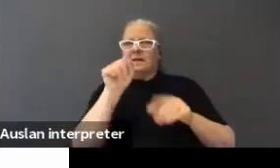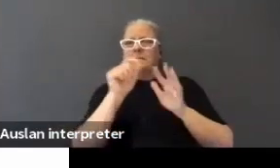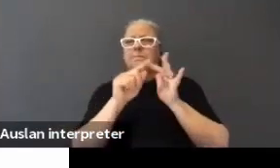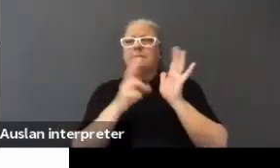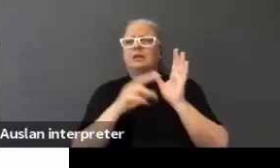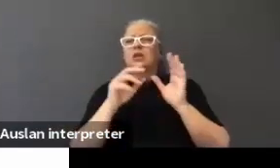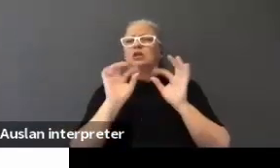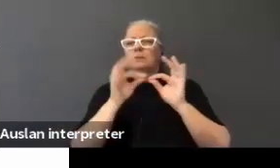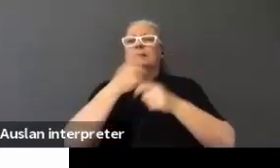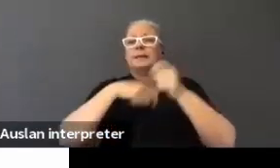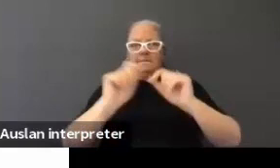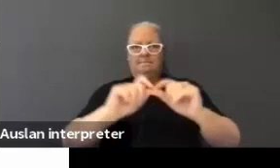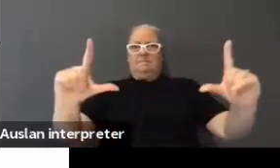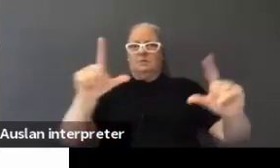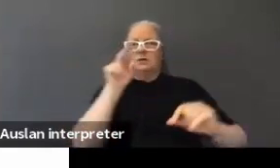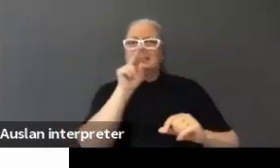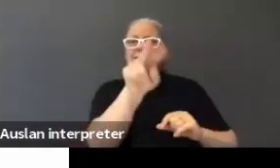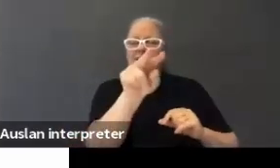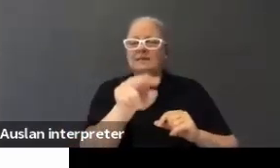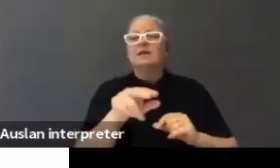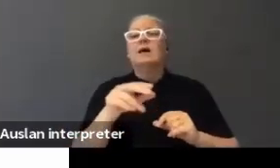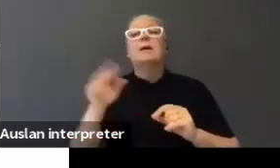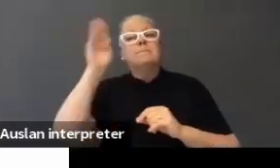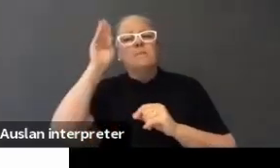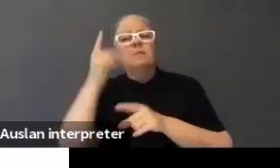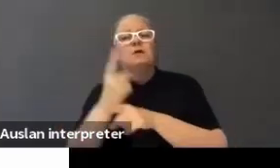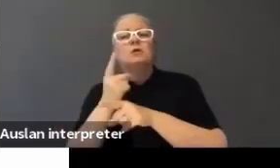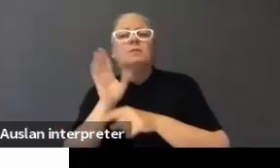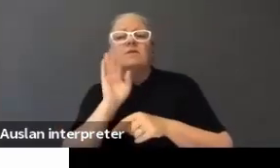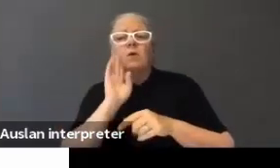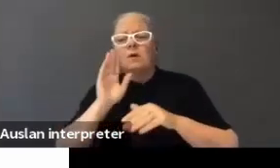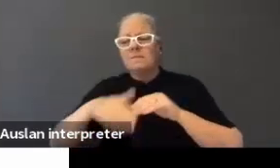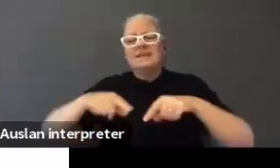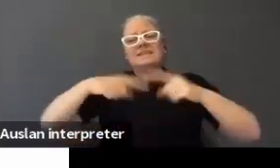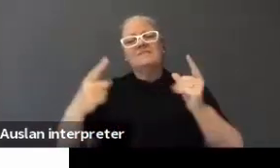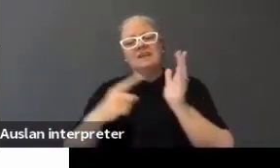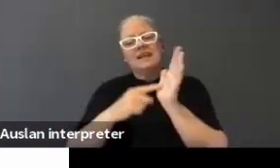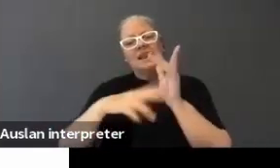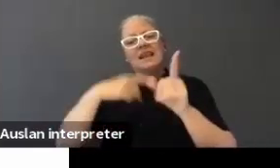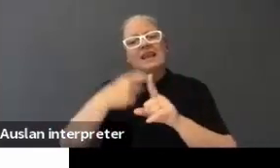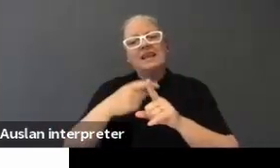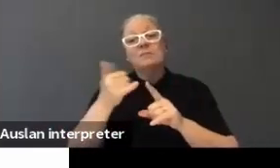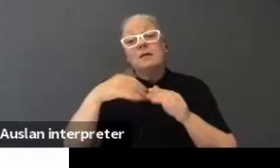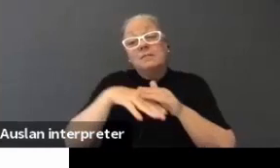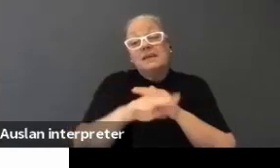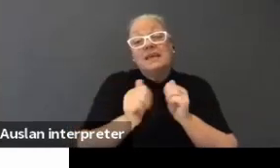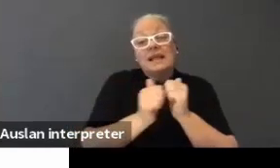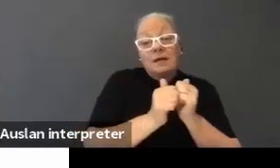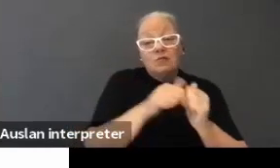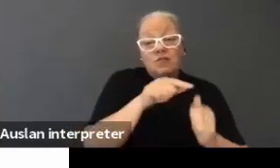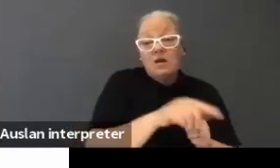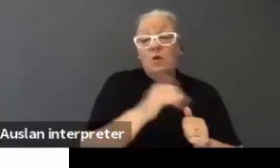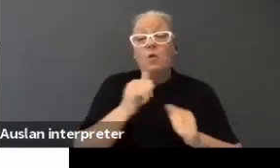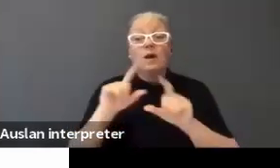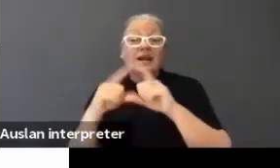Use a different link, as Bobbie mentioned, in the interpreters so you have Collaborate, you might have the class and you use